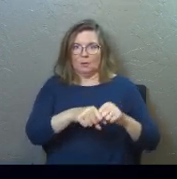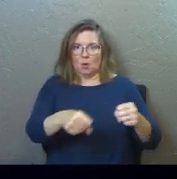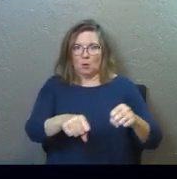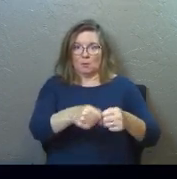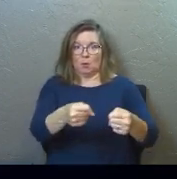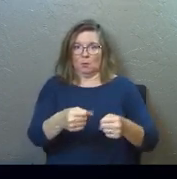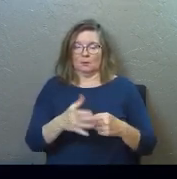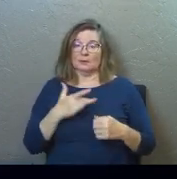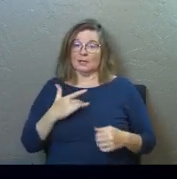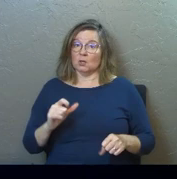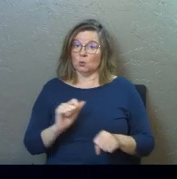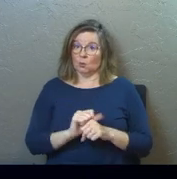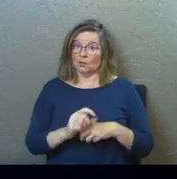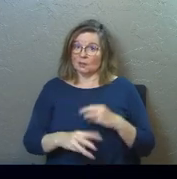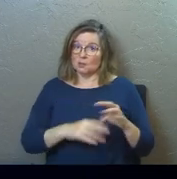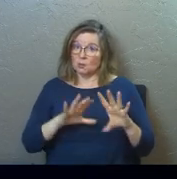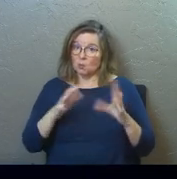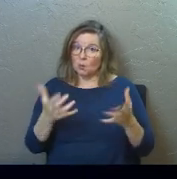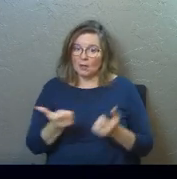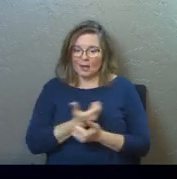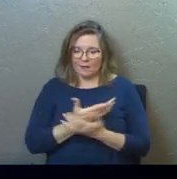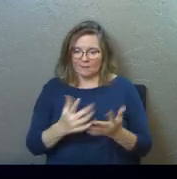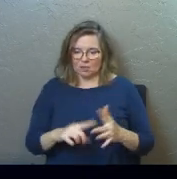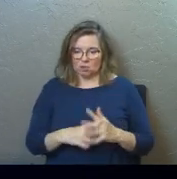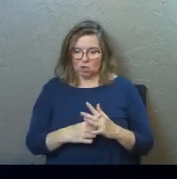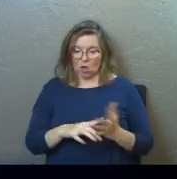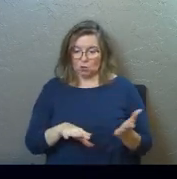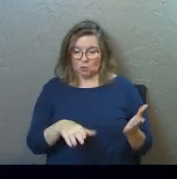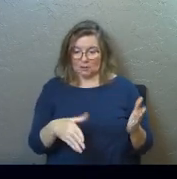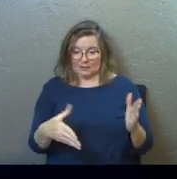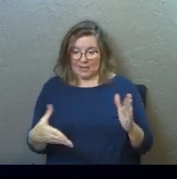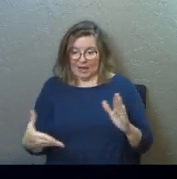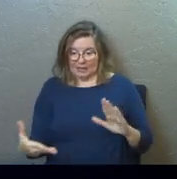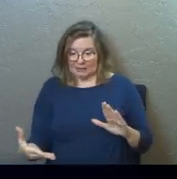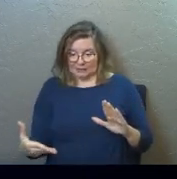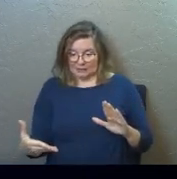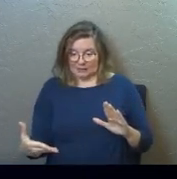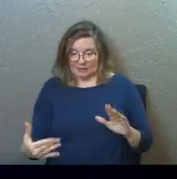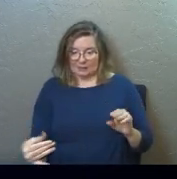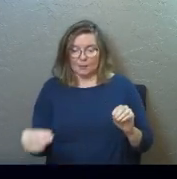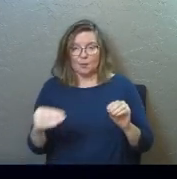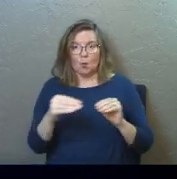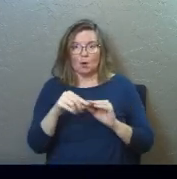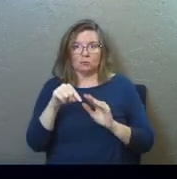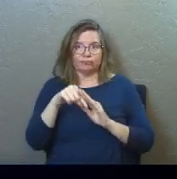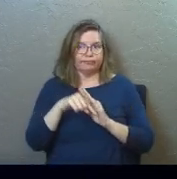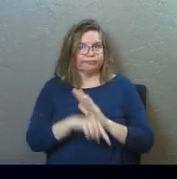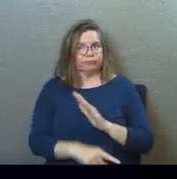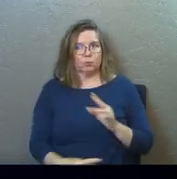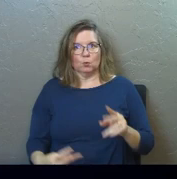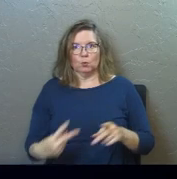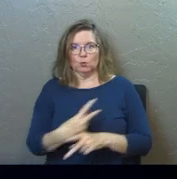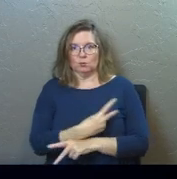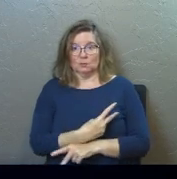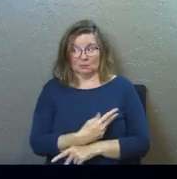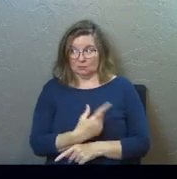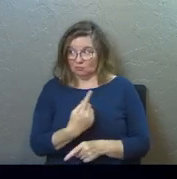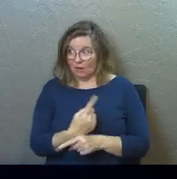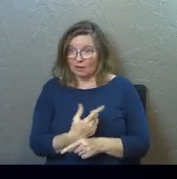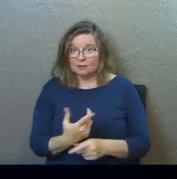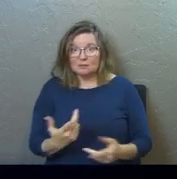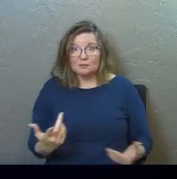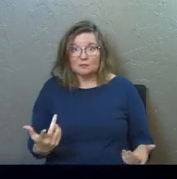Do you know that's the way it works in this world? Everything that starts to die just dies more. Anybody?